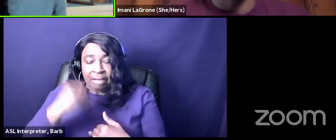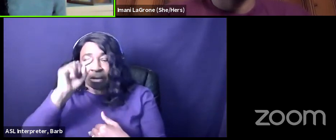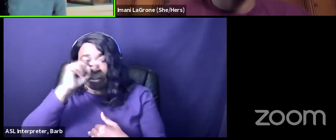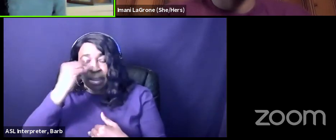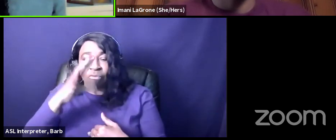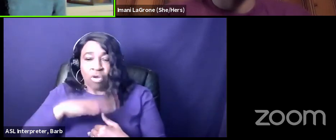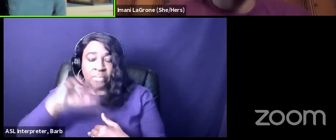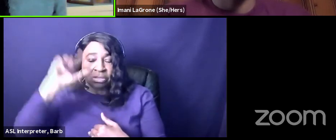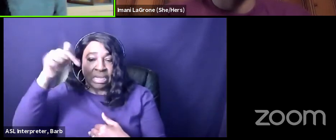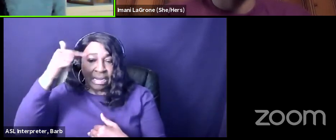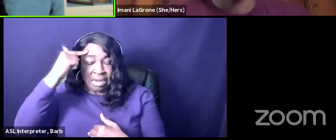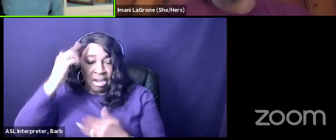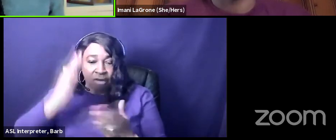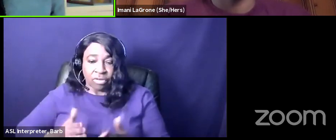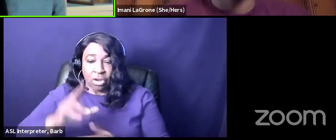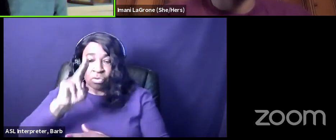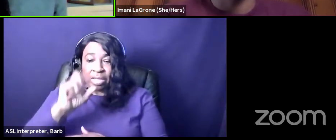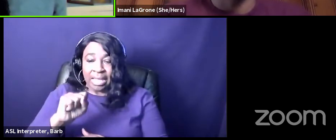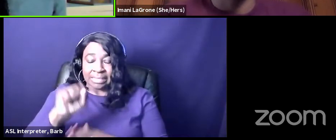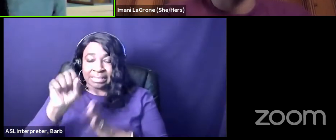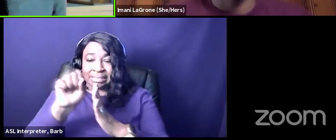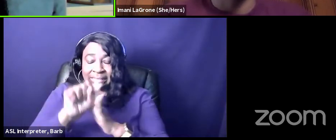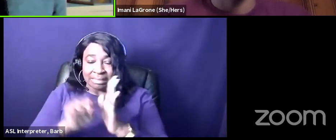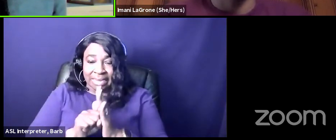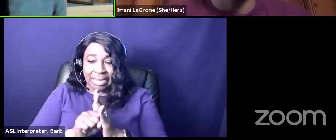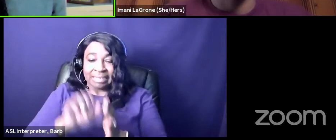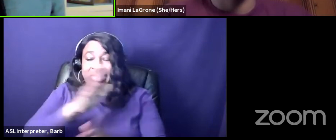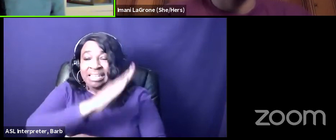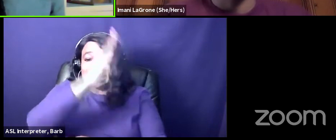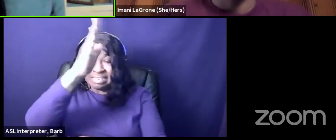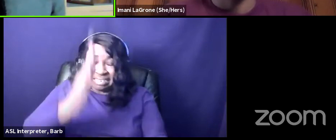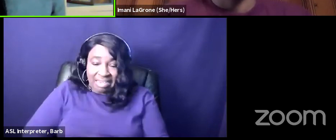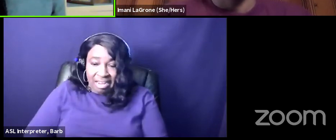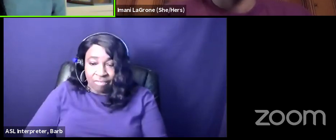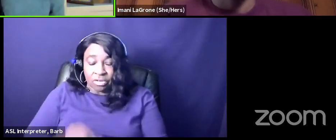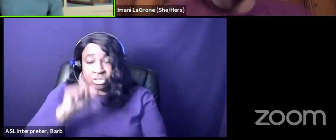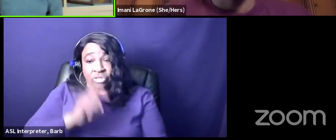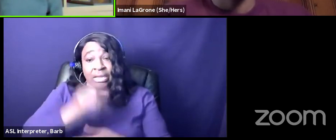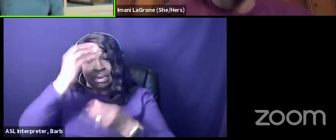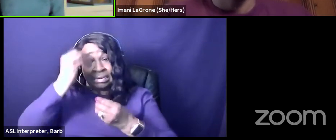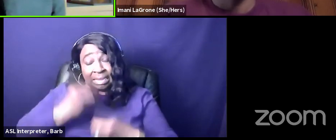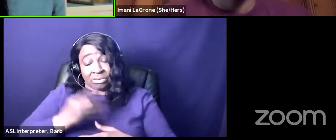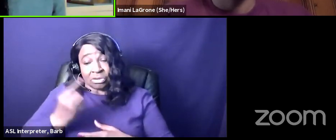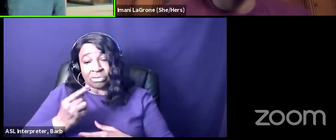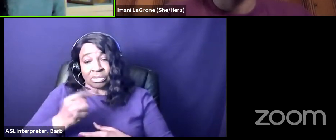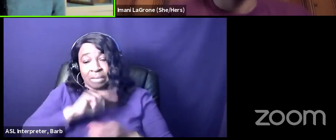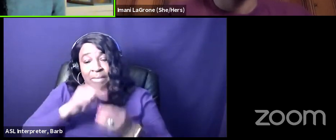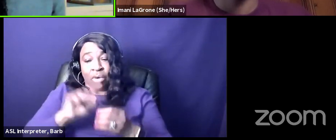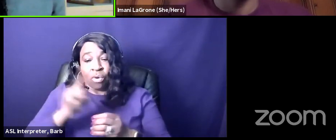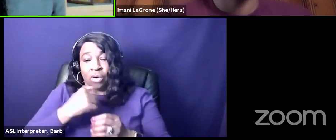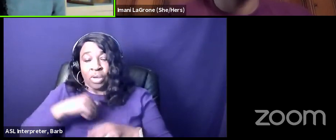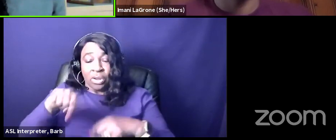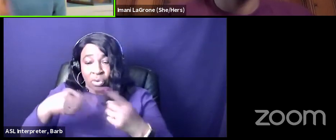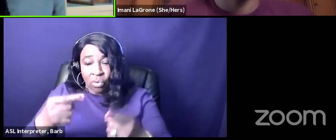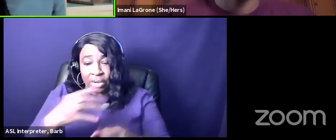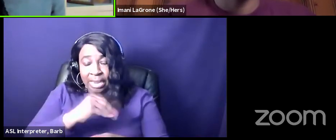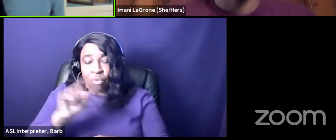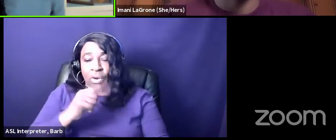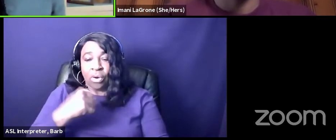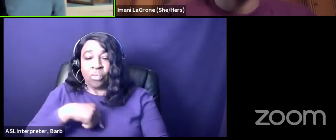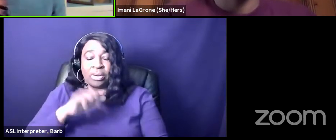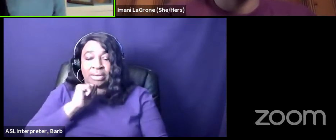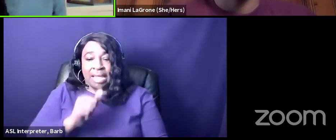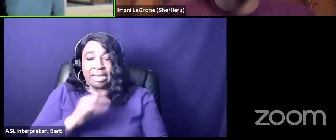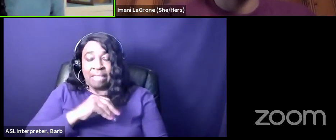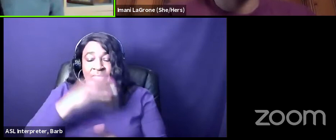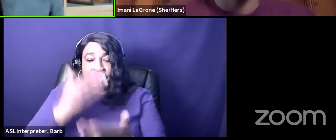governor of a u.s state ever in history of the nation should let us know something about where we're going where we're not so and and the fact